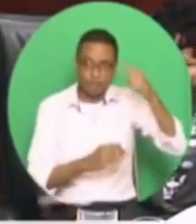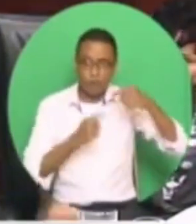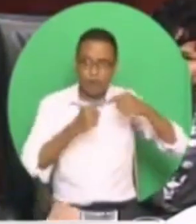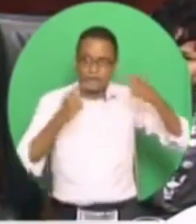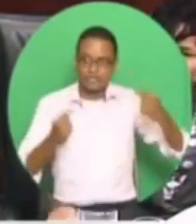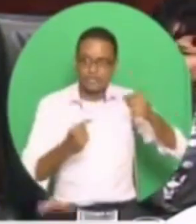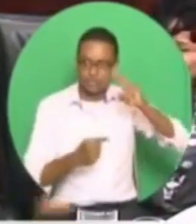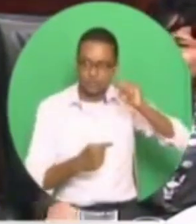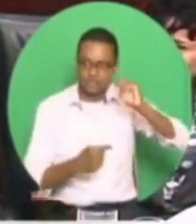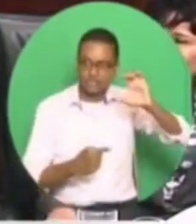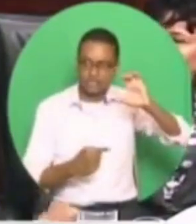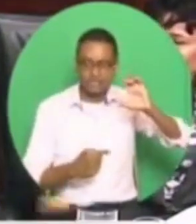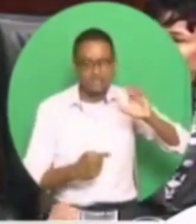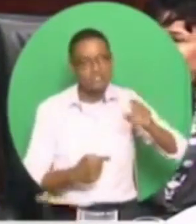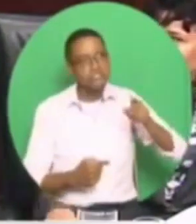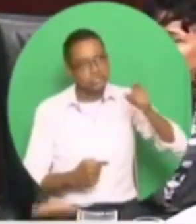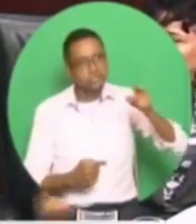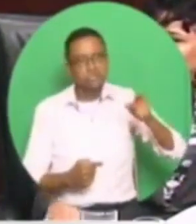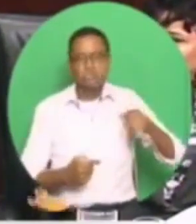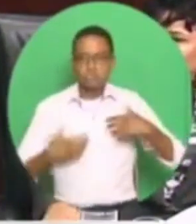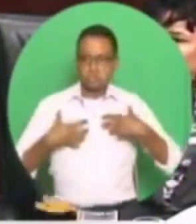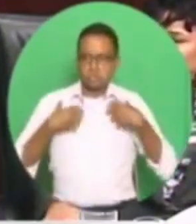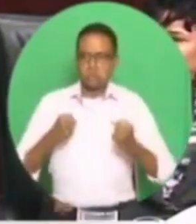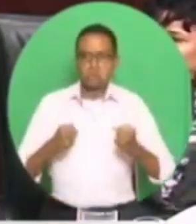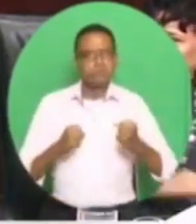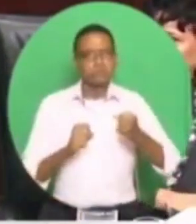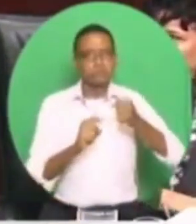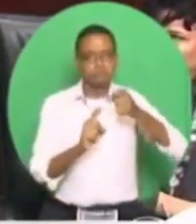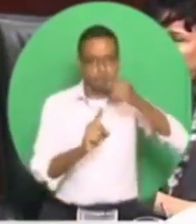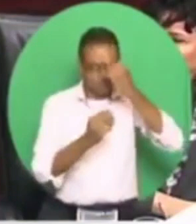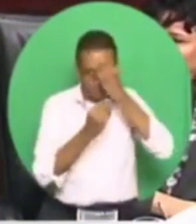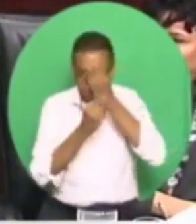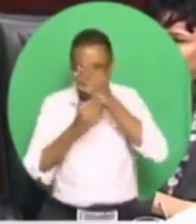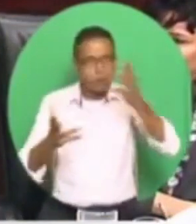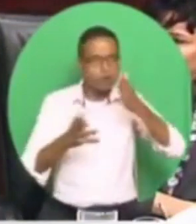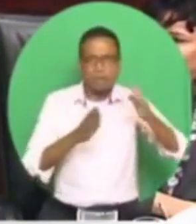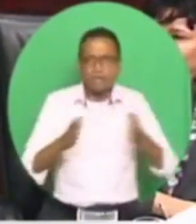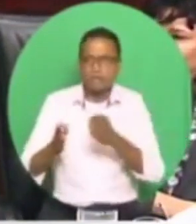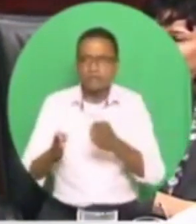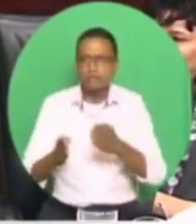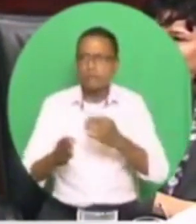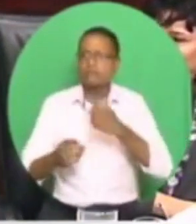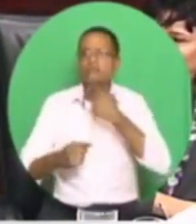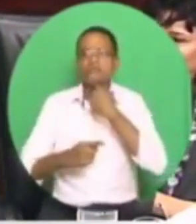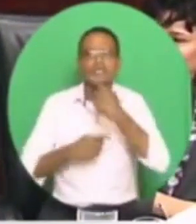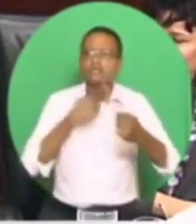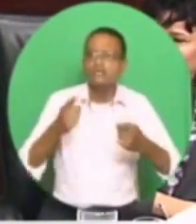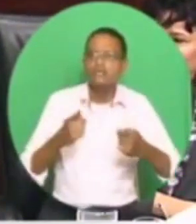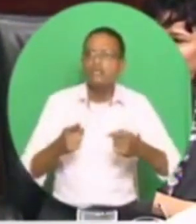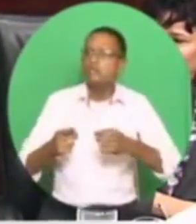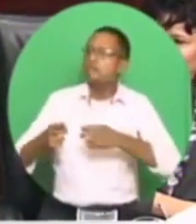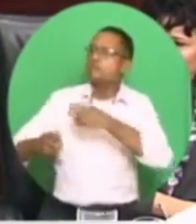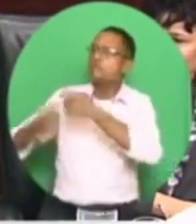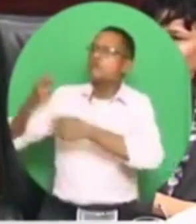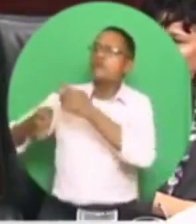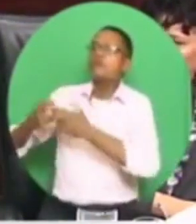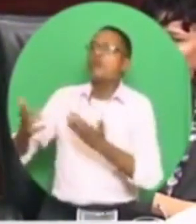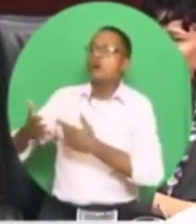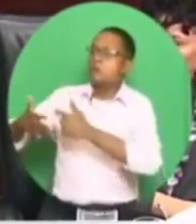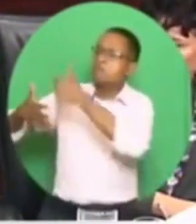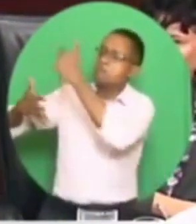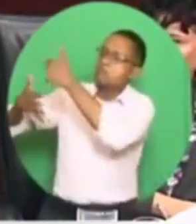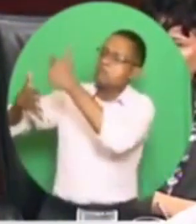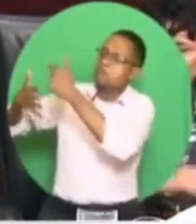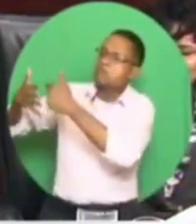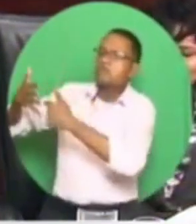vision to lay out our plans. To tell the country squarely, these are the problems, and this is what